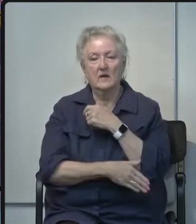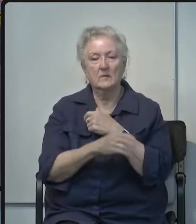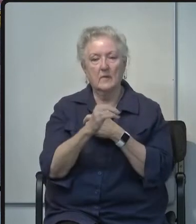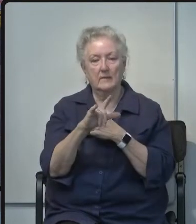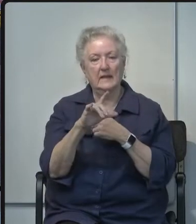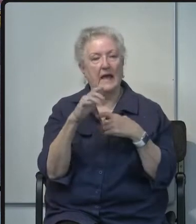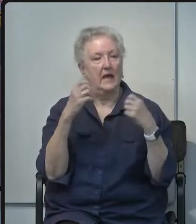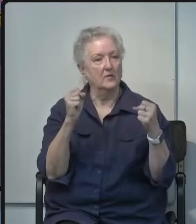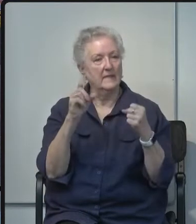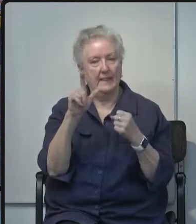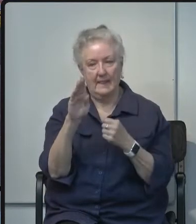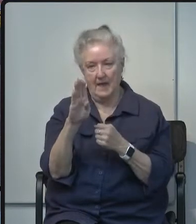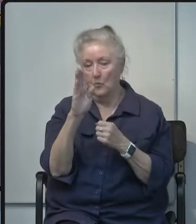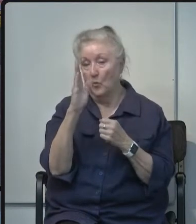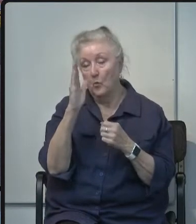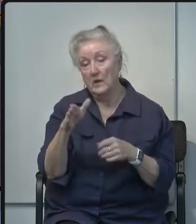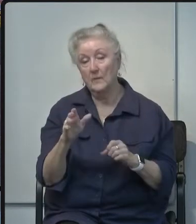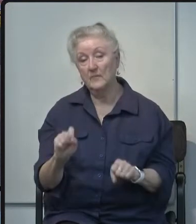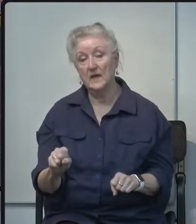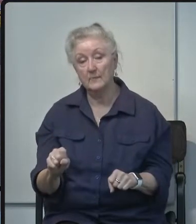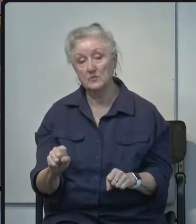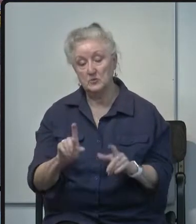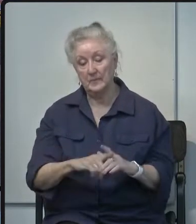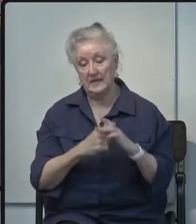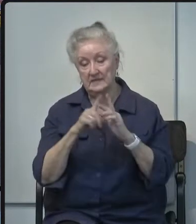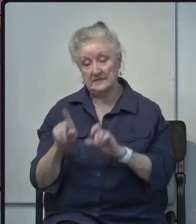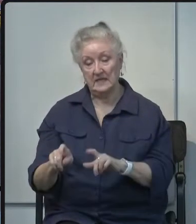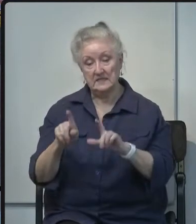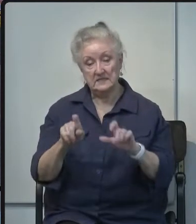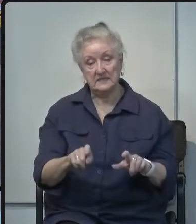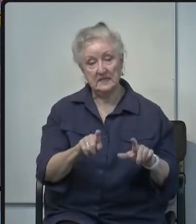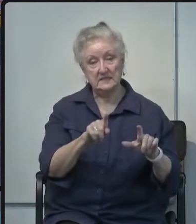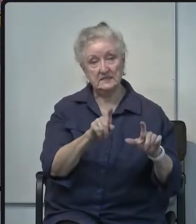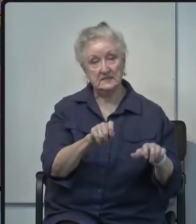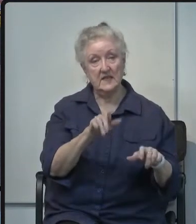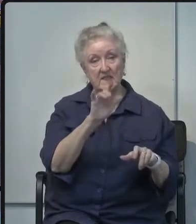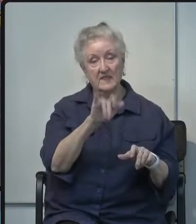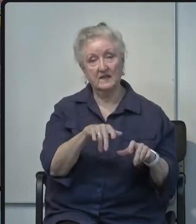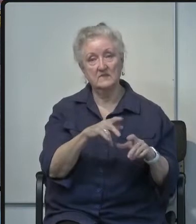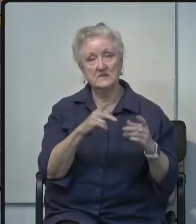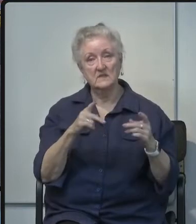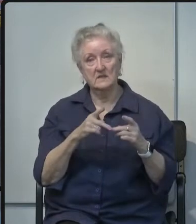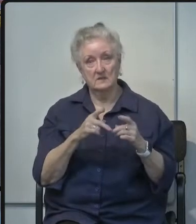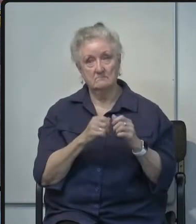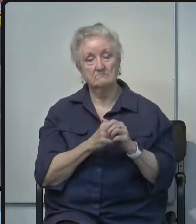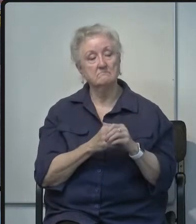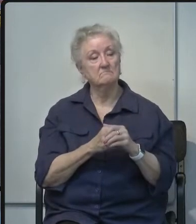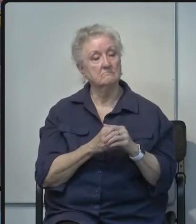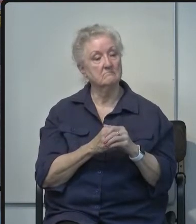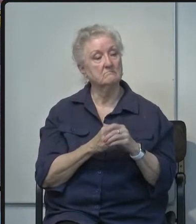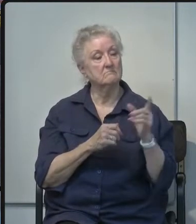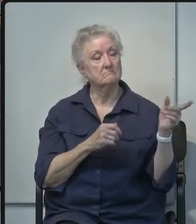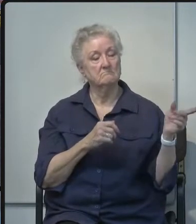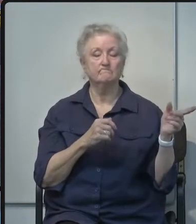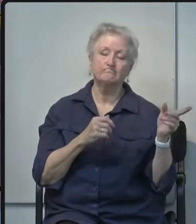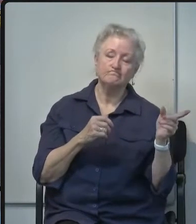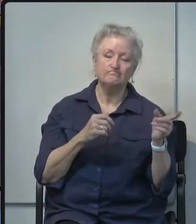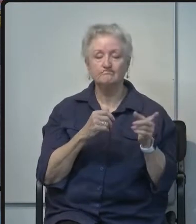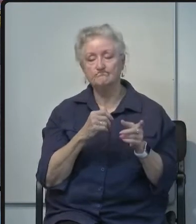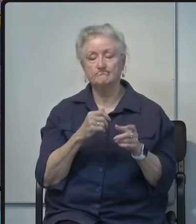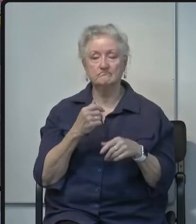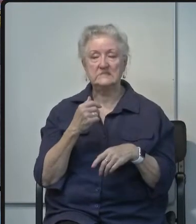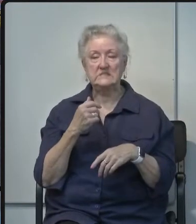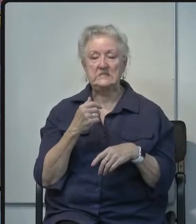lab will be able to begin testing at that facility we are in